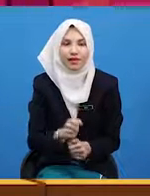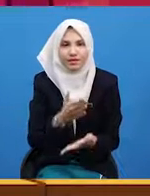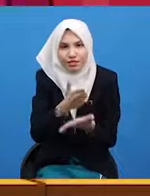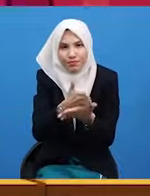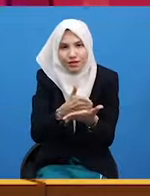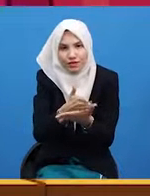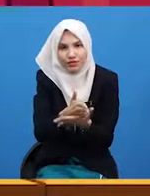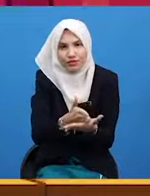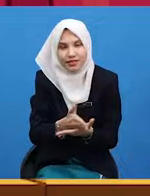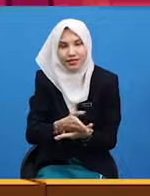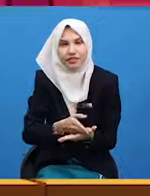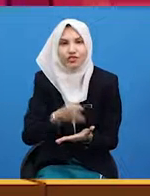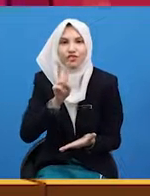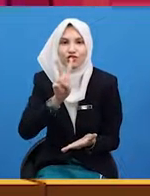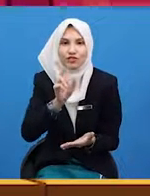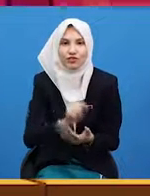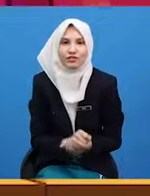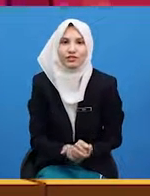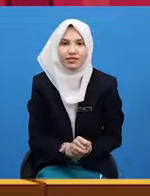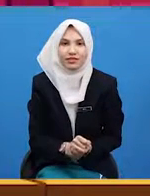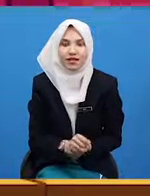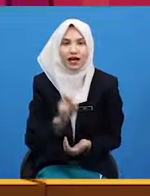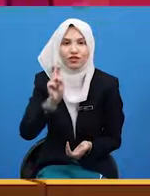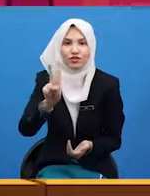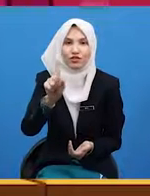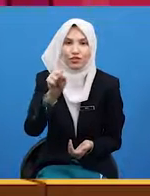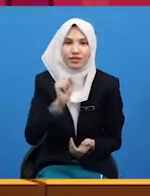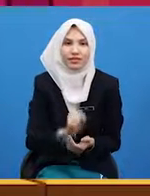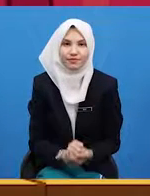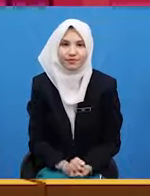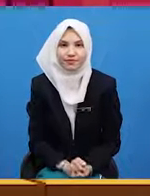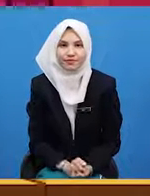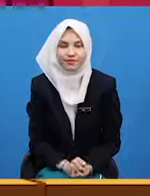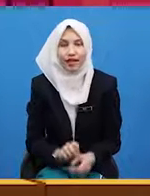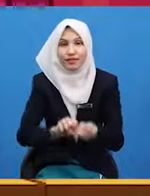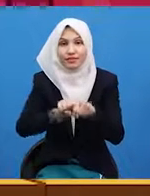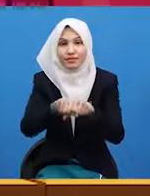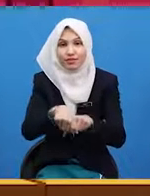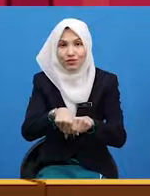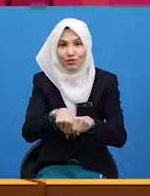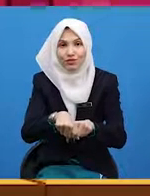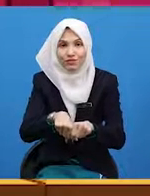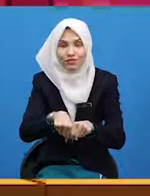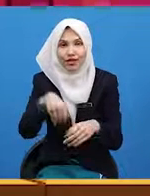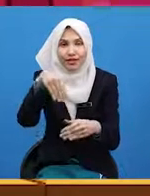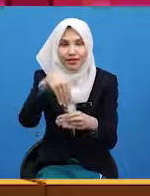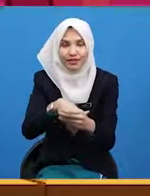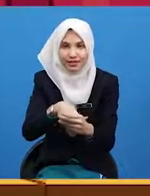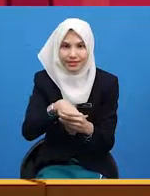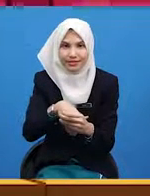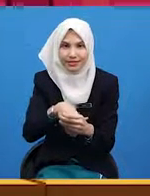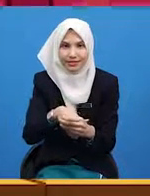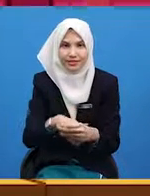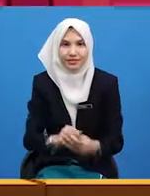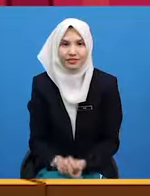the two is twenty-one. So in this special case,